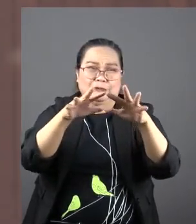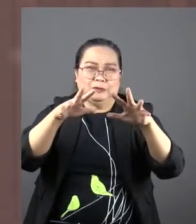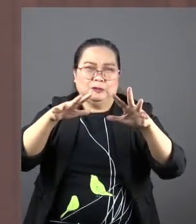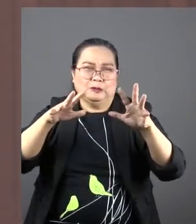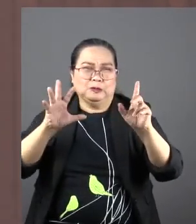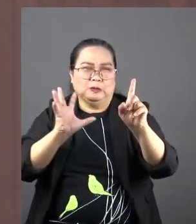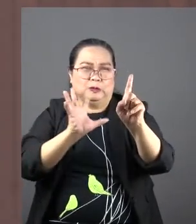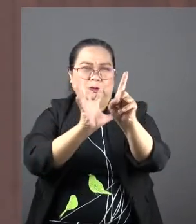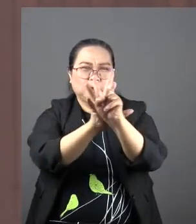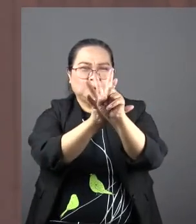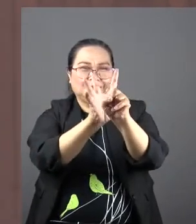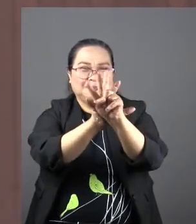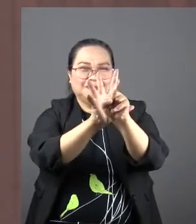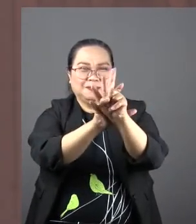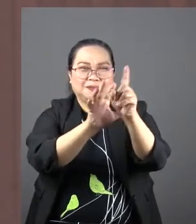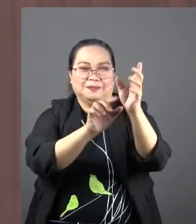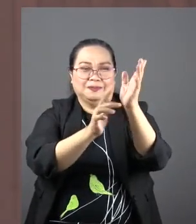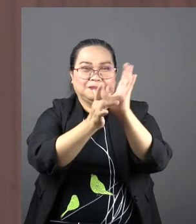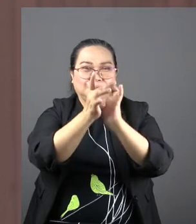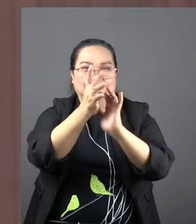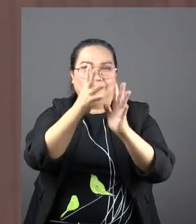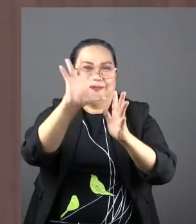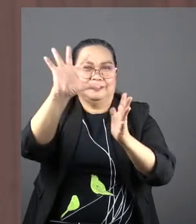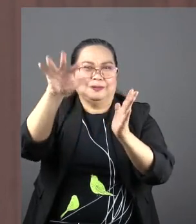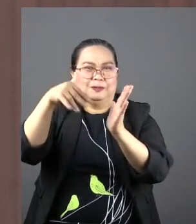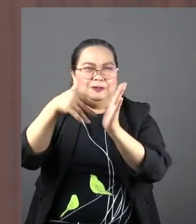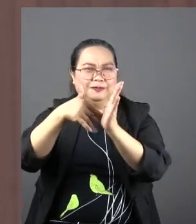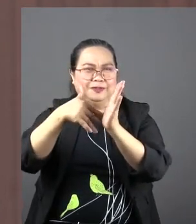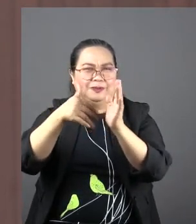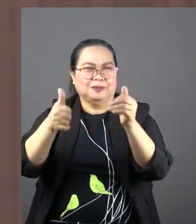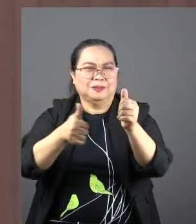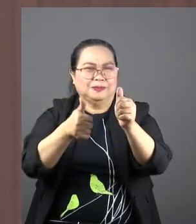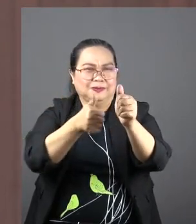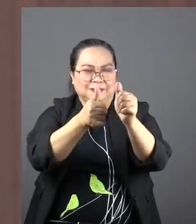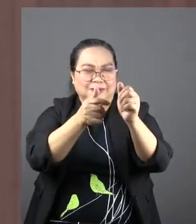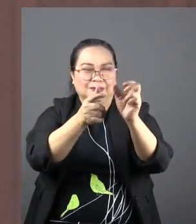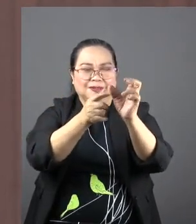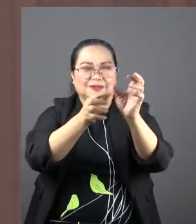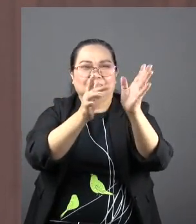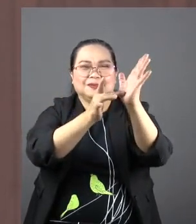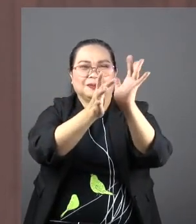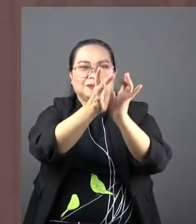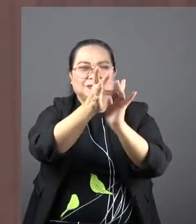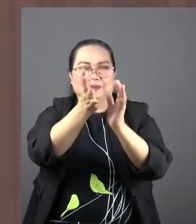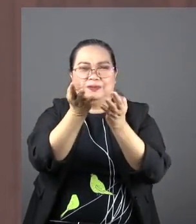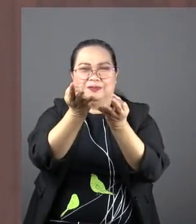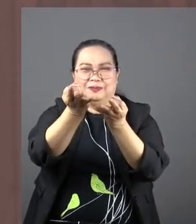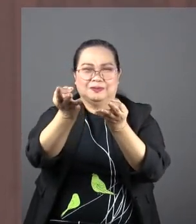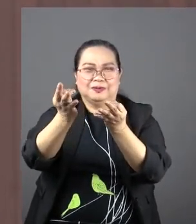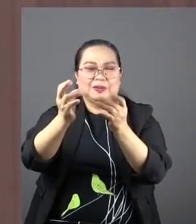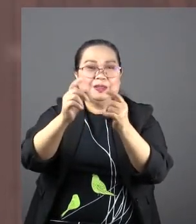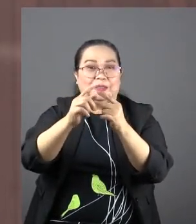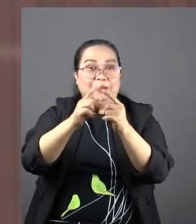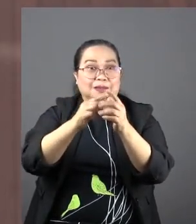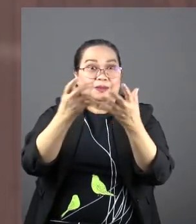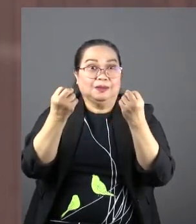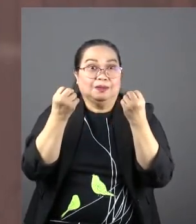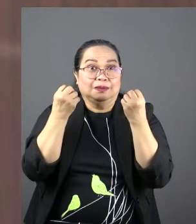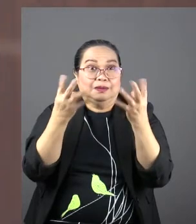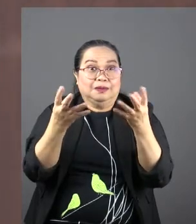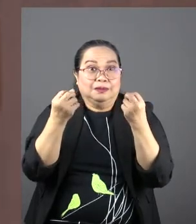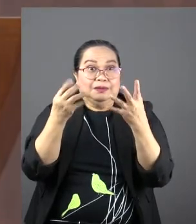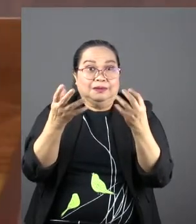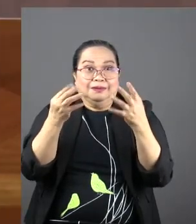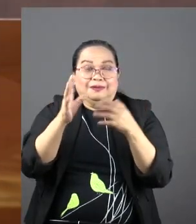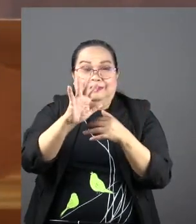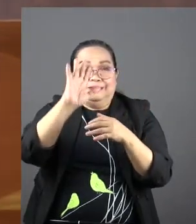The several hundred became more than 5,000 as he fed them miraculously. And then perhaps the highlight